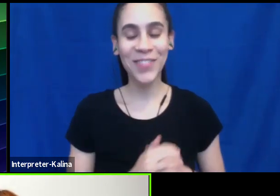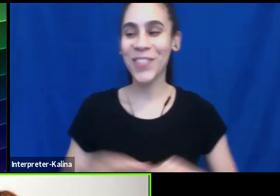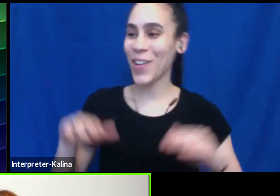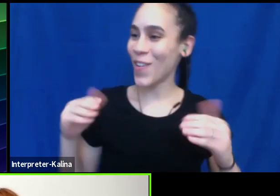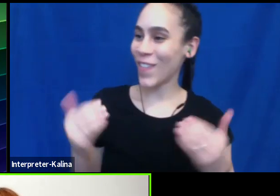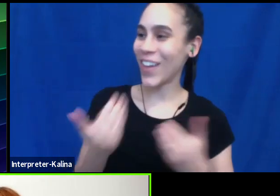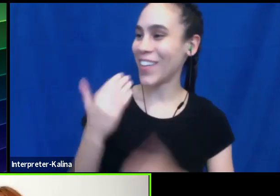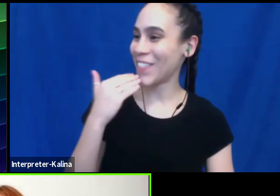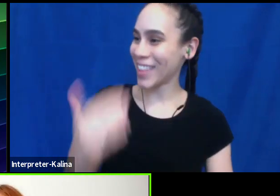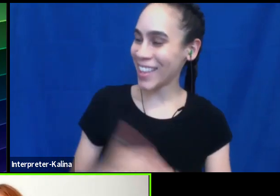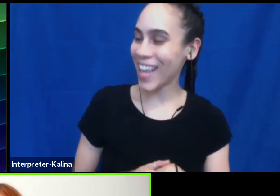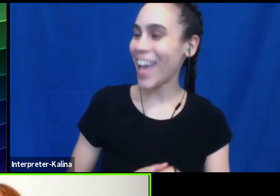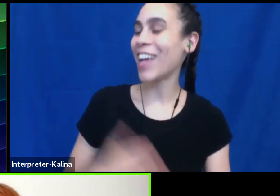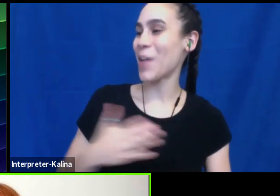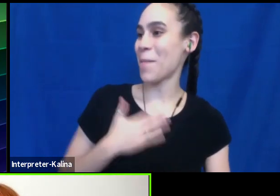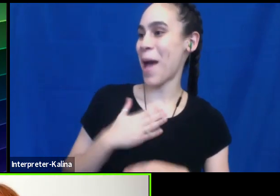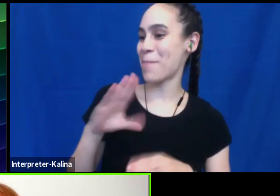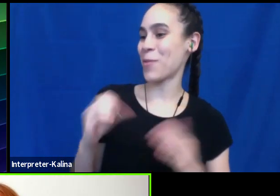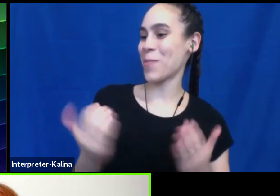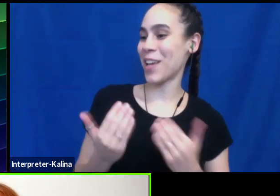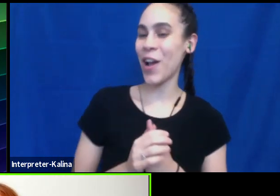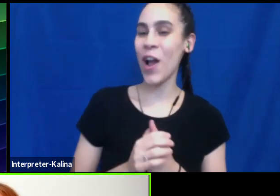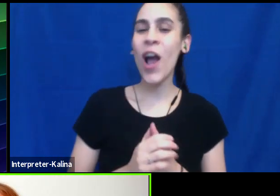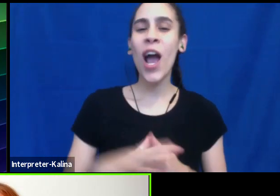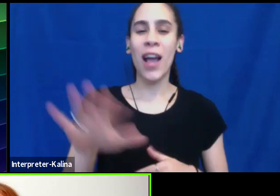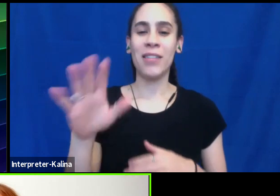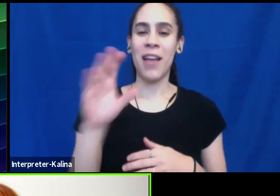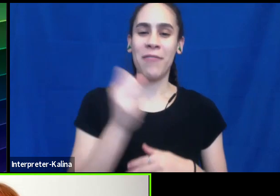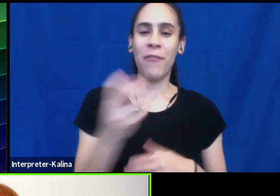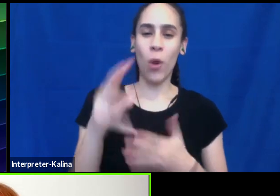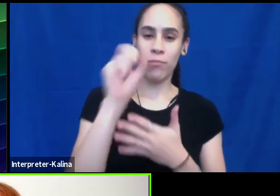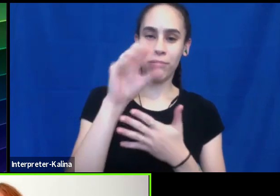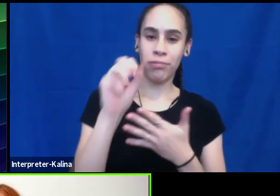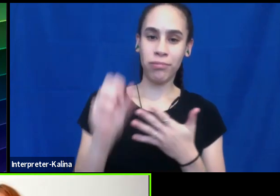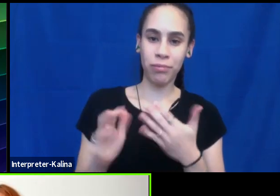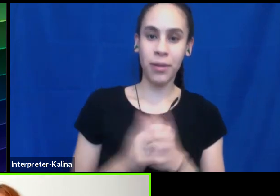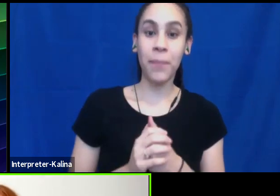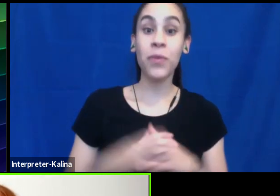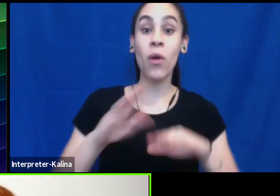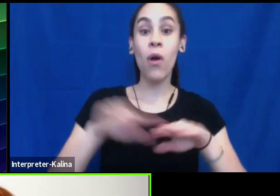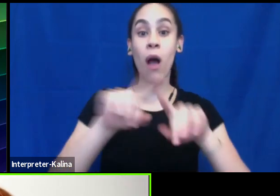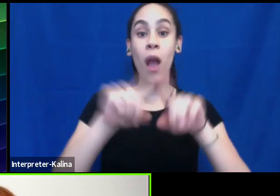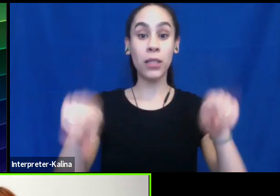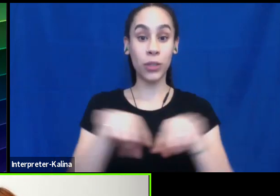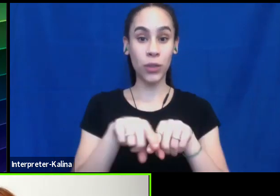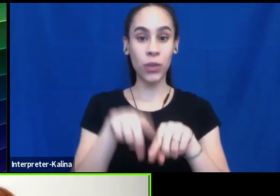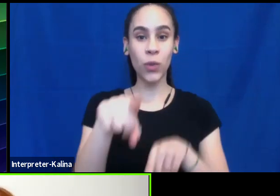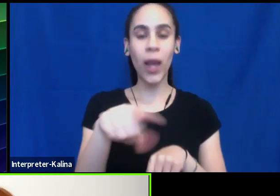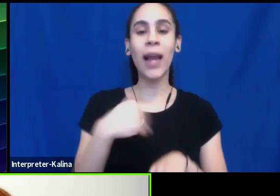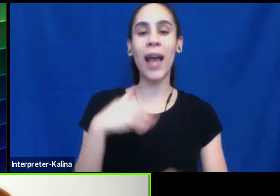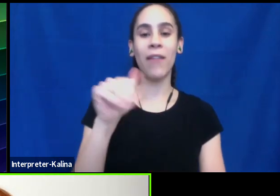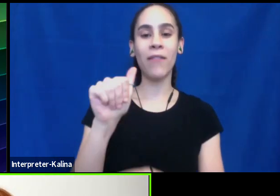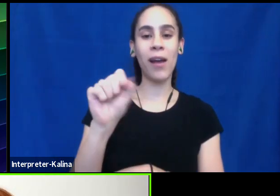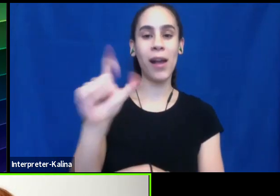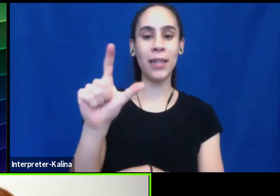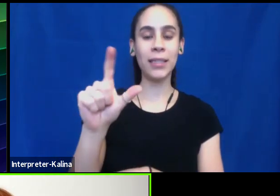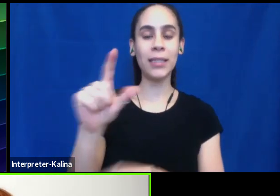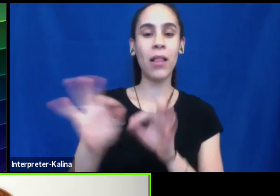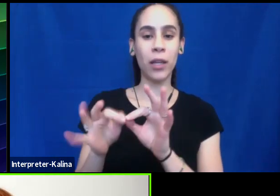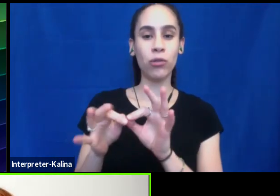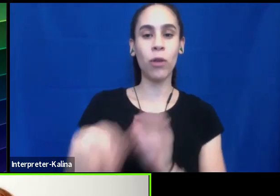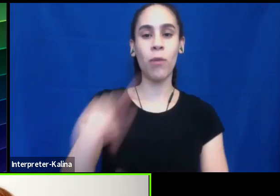So let's just talk about a few logistics and then we'll dive in. So on screen, we have an ASL interpreter, Kalina.